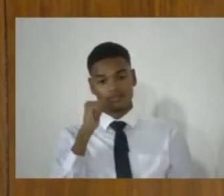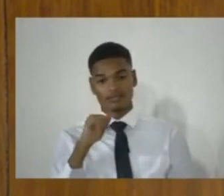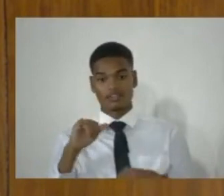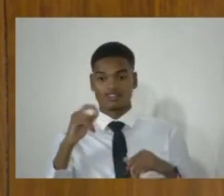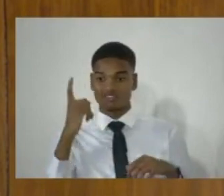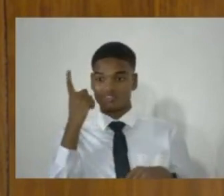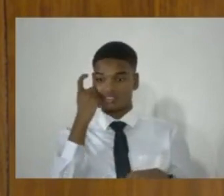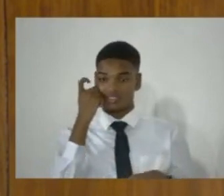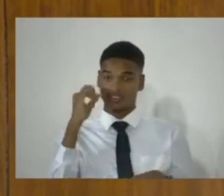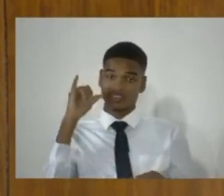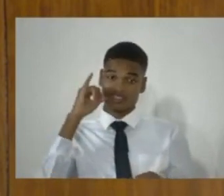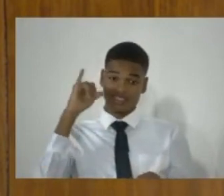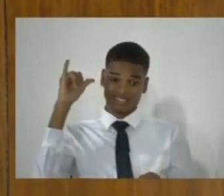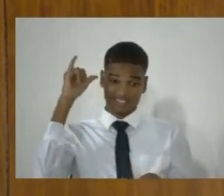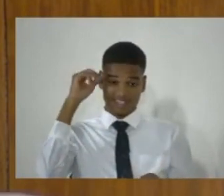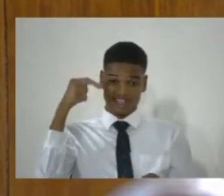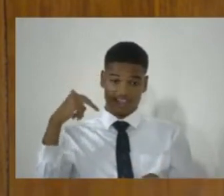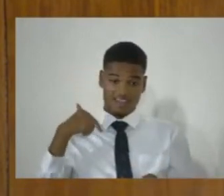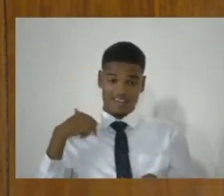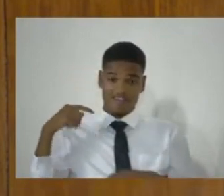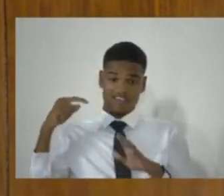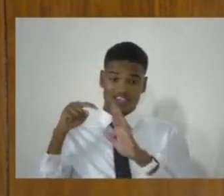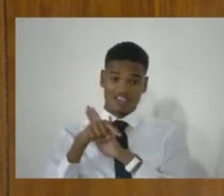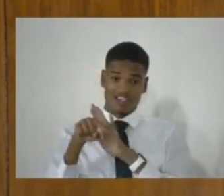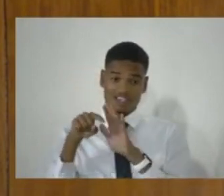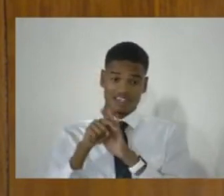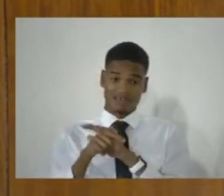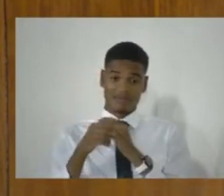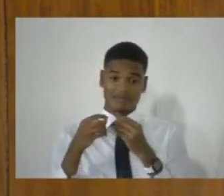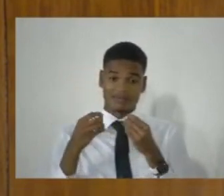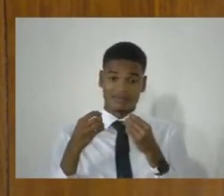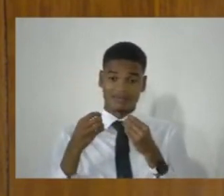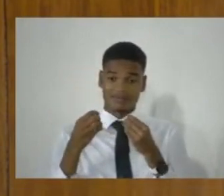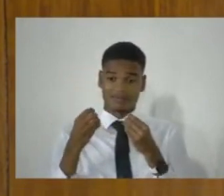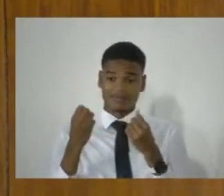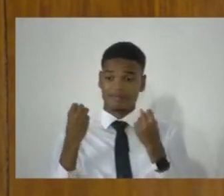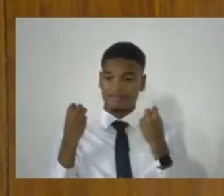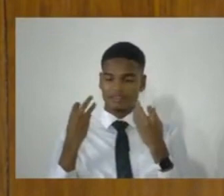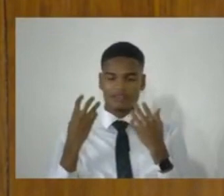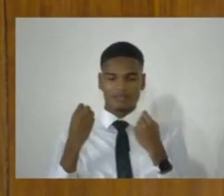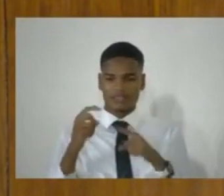killings in several different parts of the corporate area.